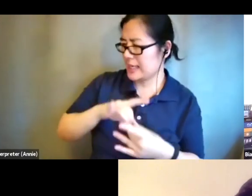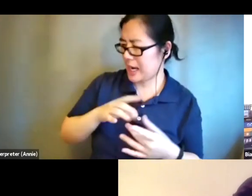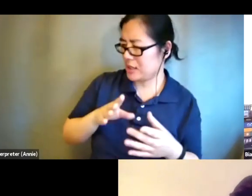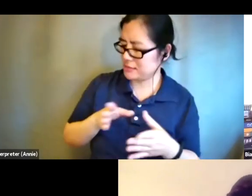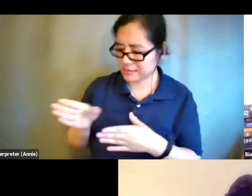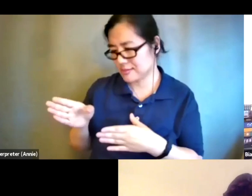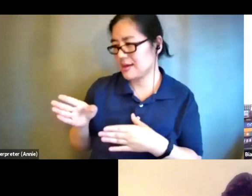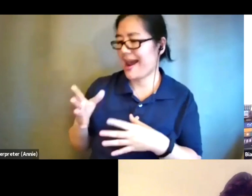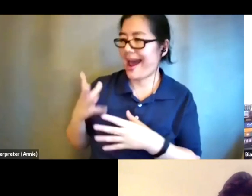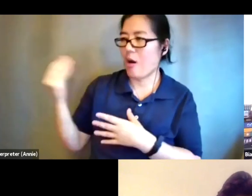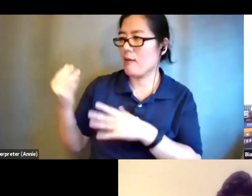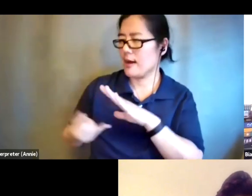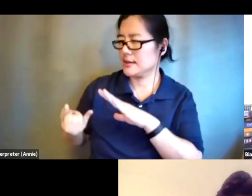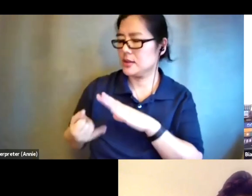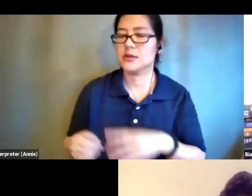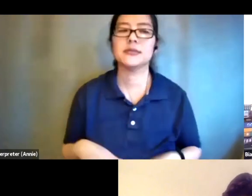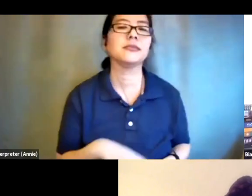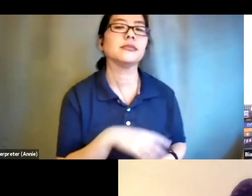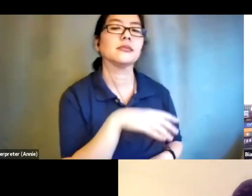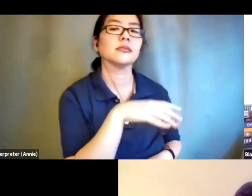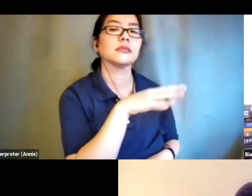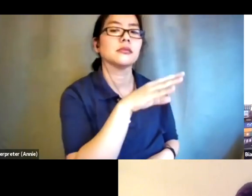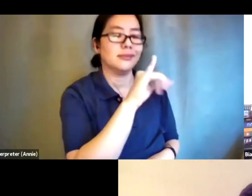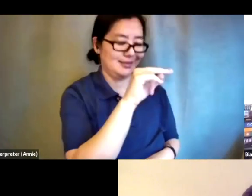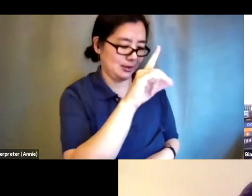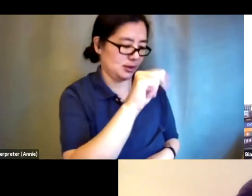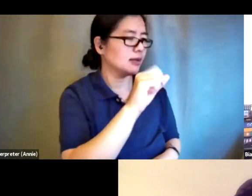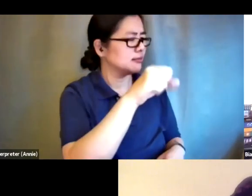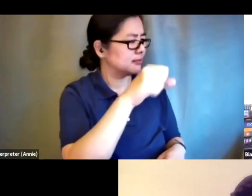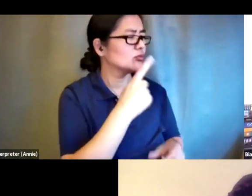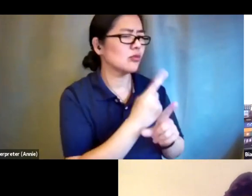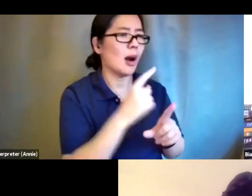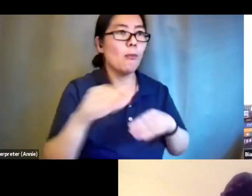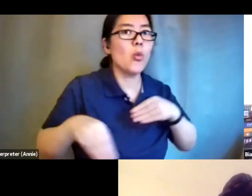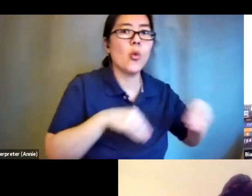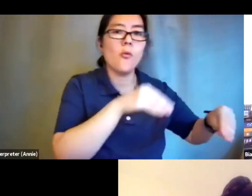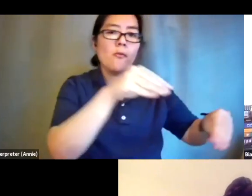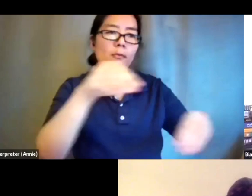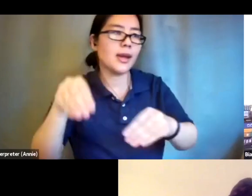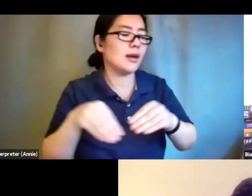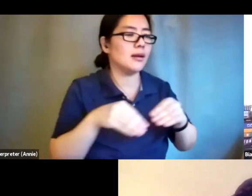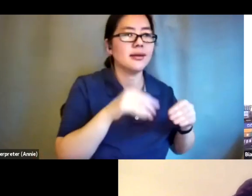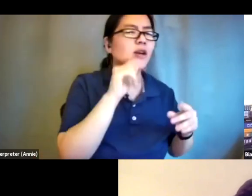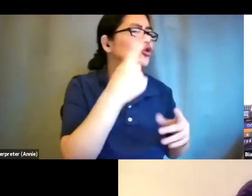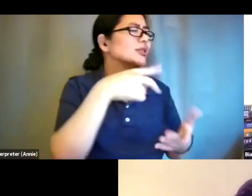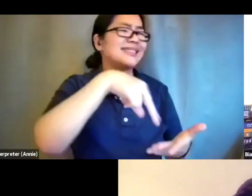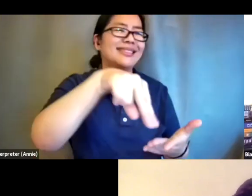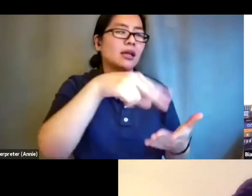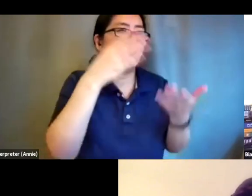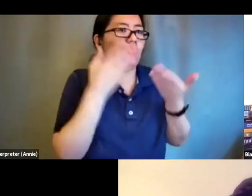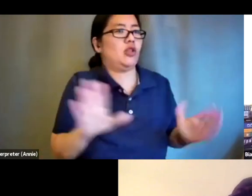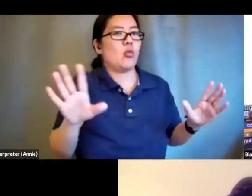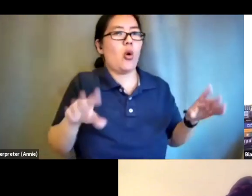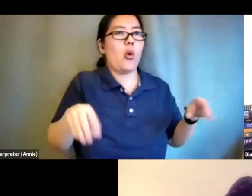few things about that um i think movement not just dance but movement even more broadly can help us confront